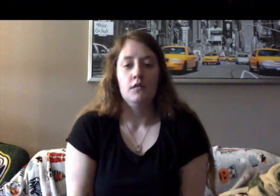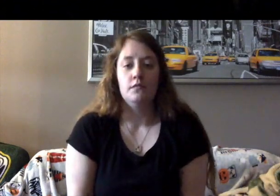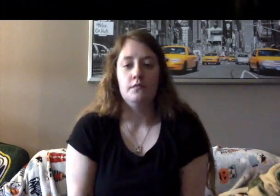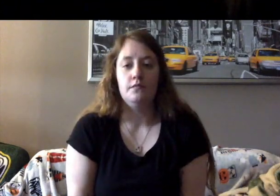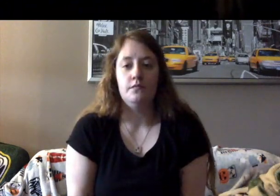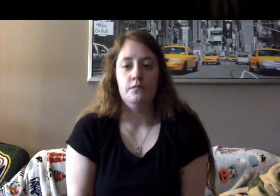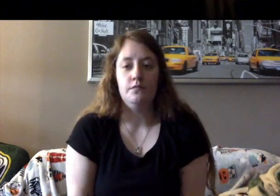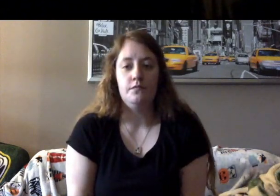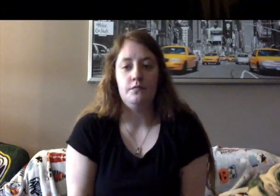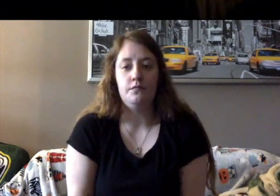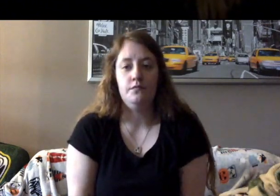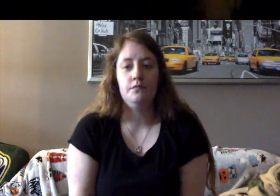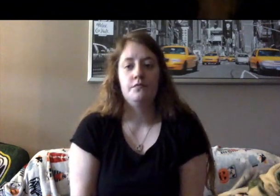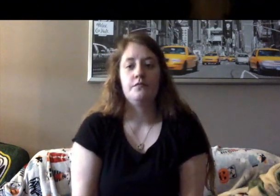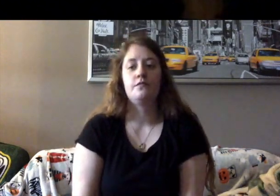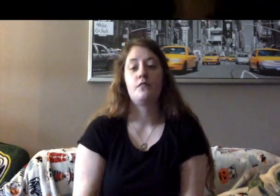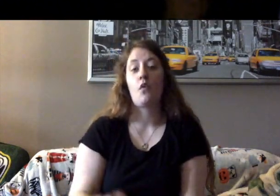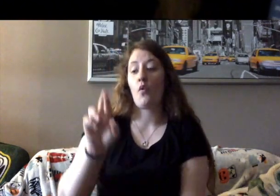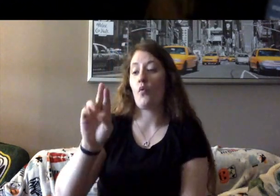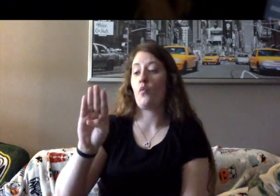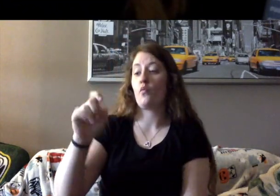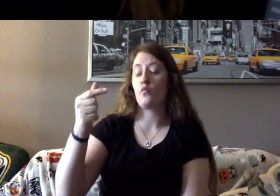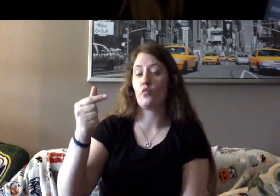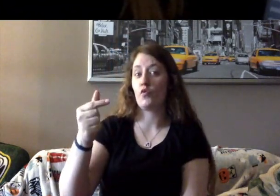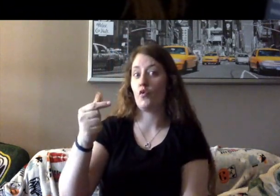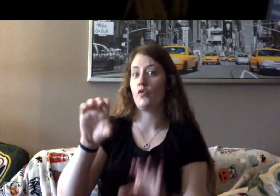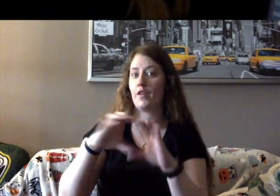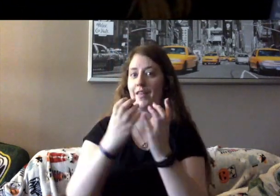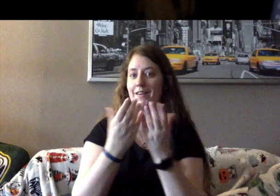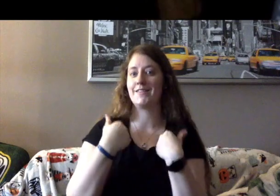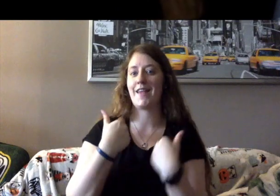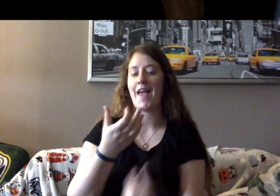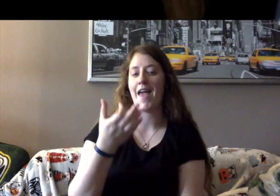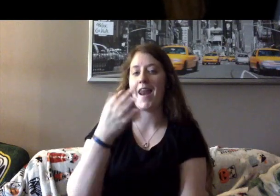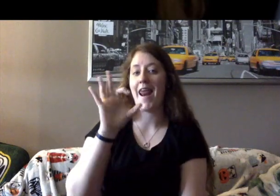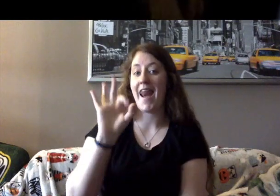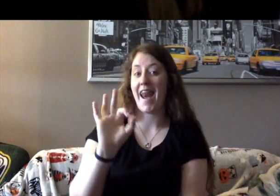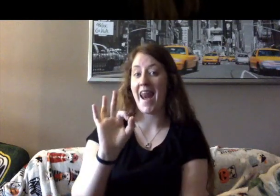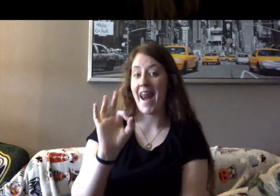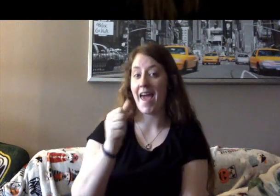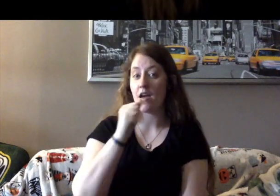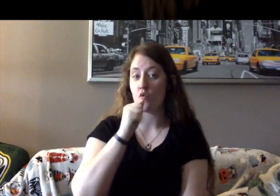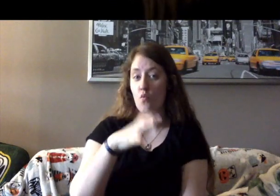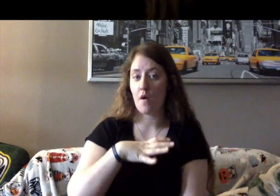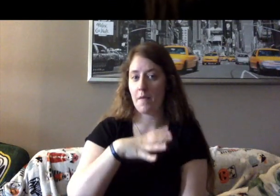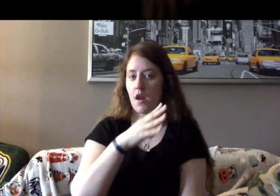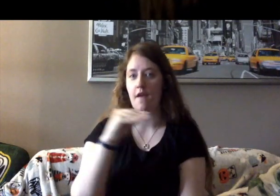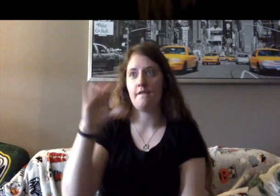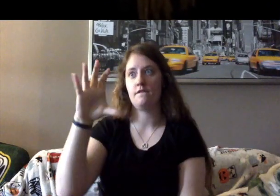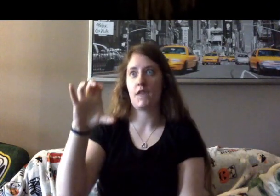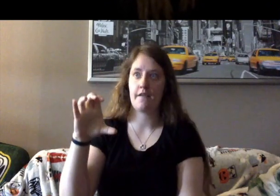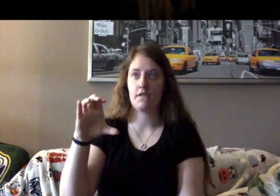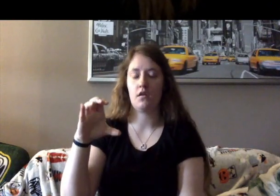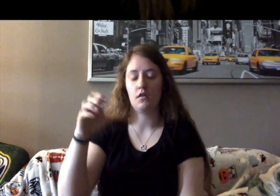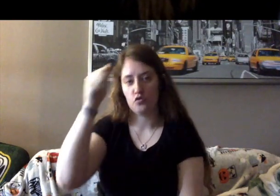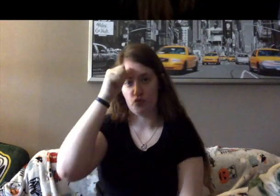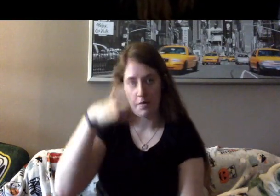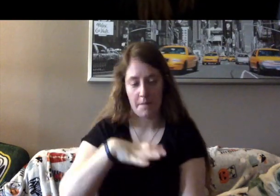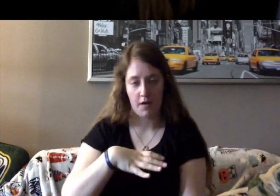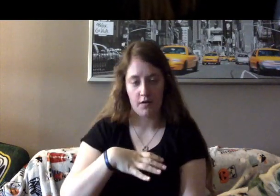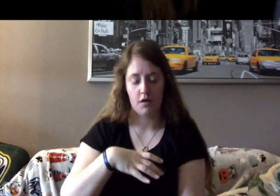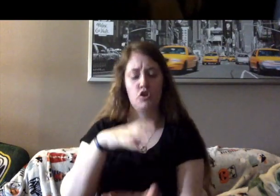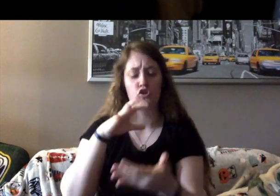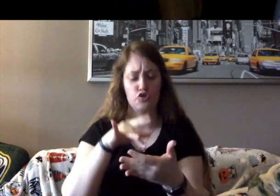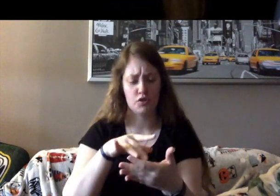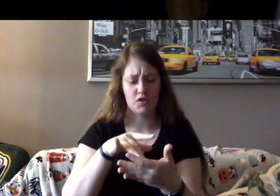Ruth's law school class had a total of nine women. And 500 men. She studied mightily